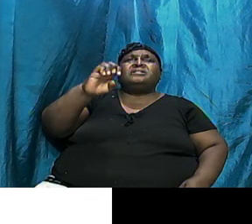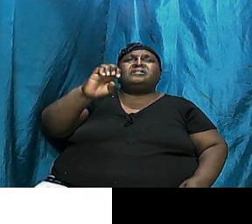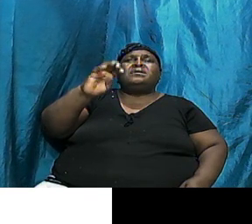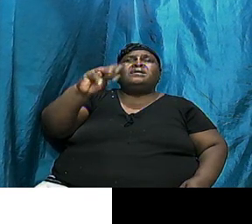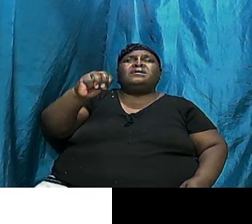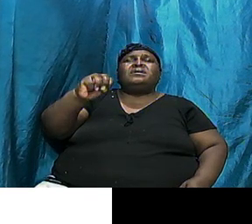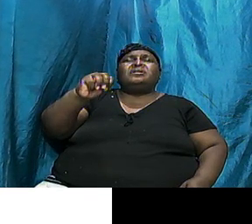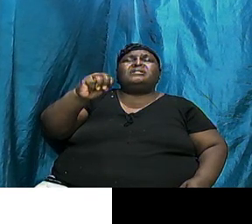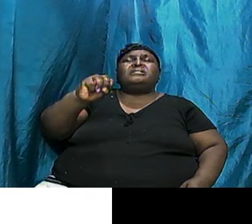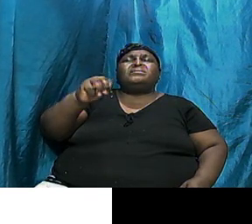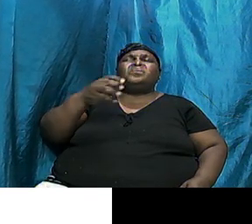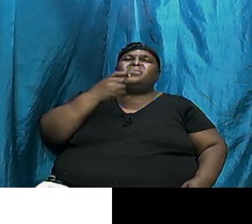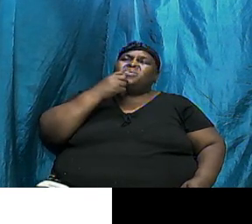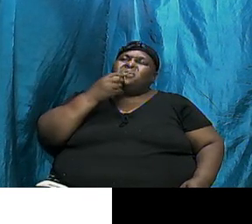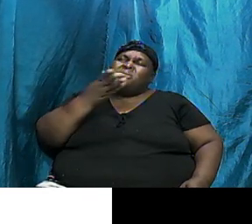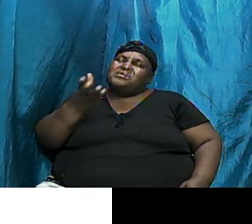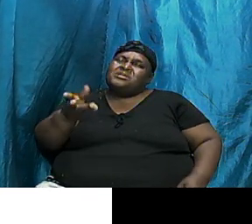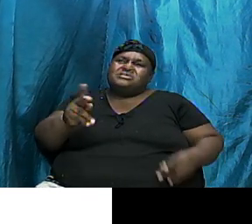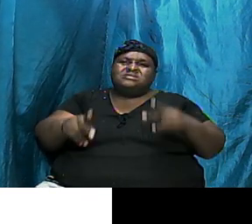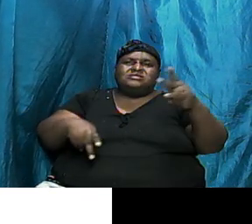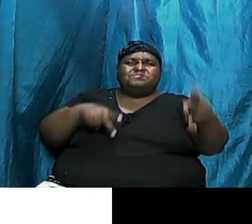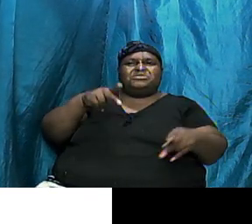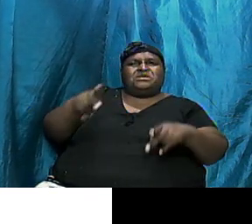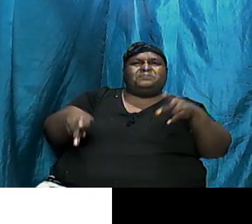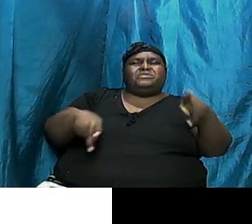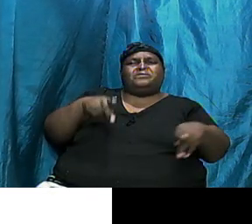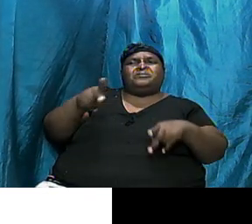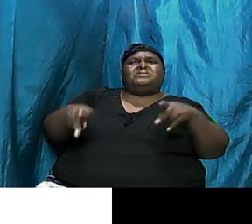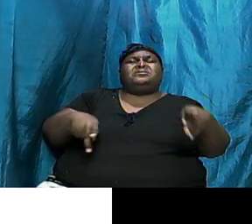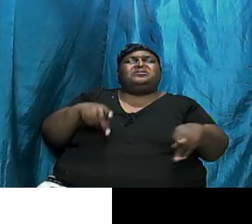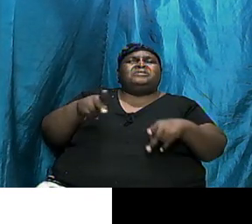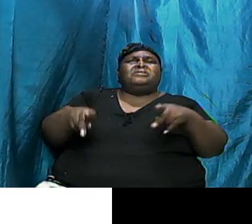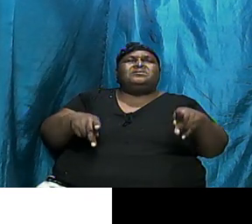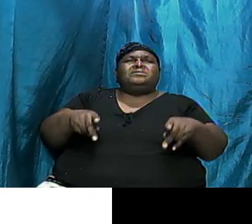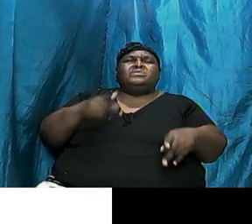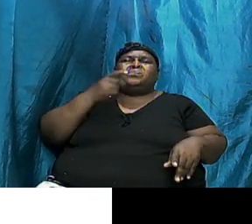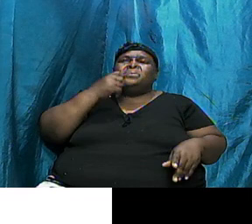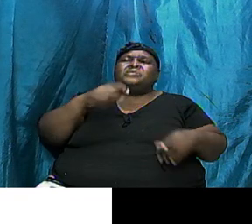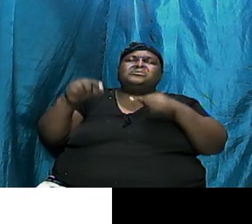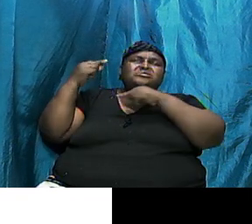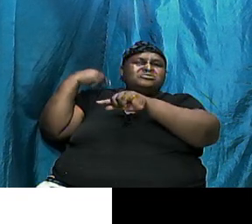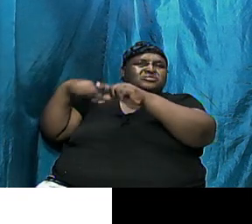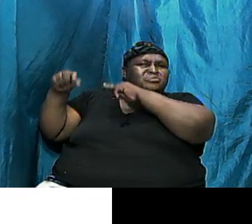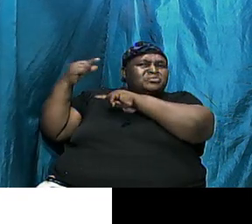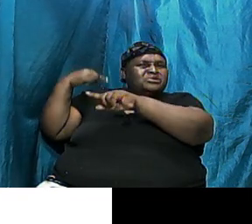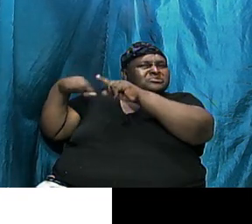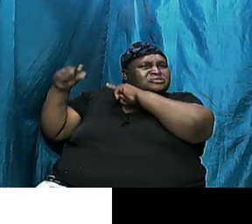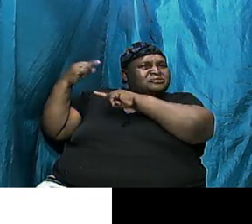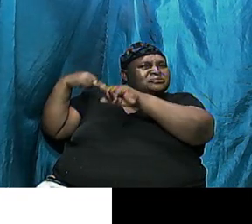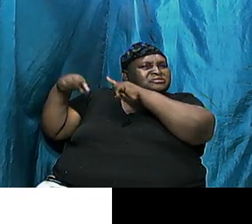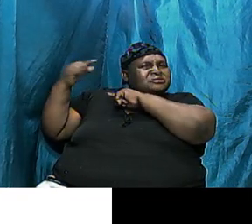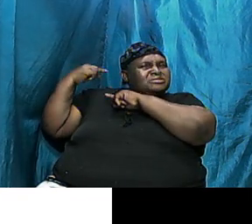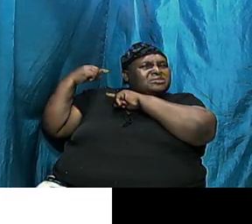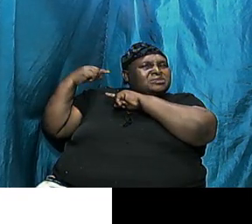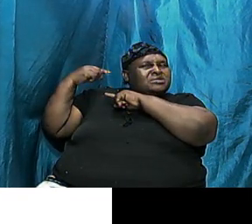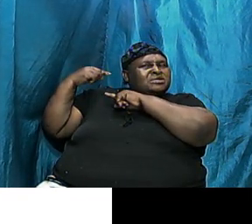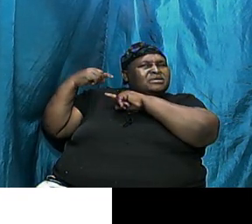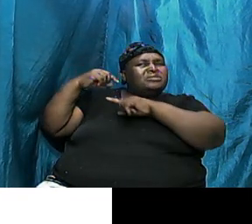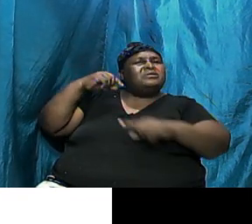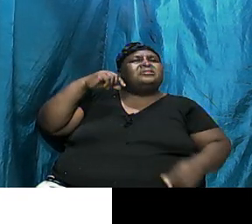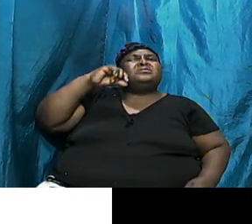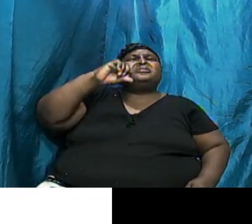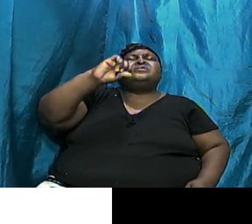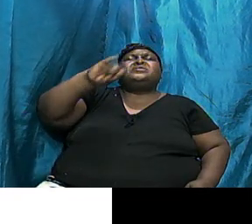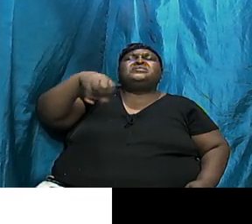People That Are The The Descendants Of Japheth